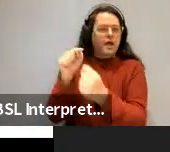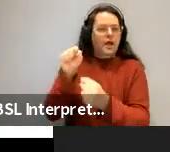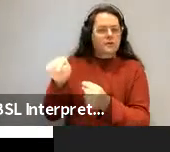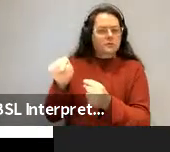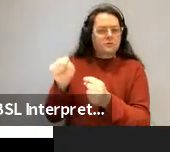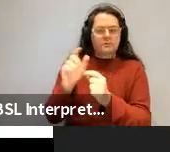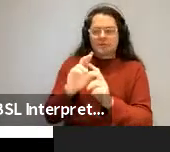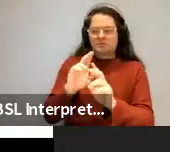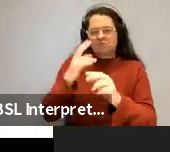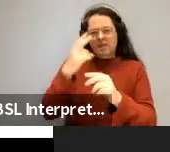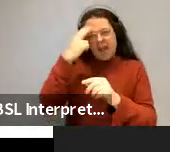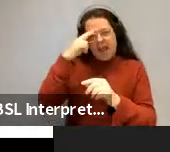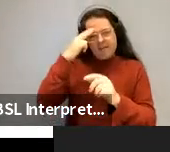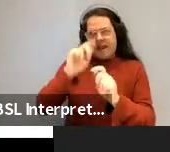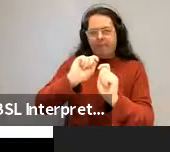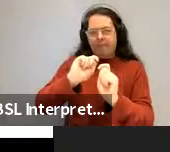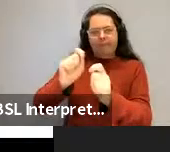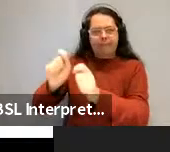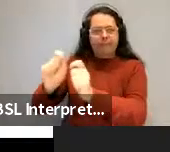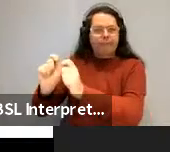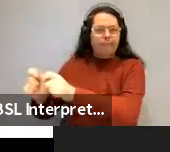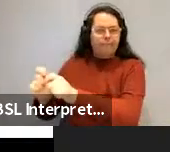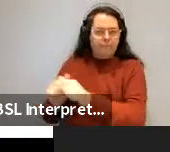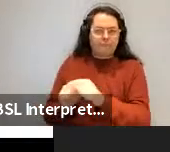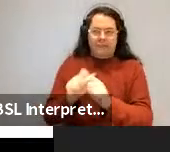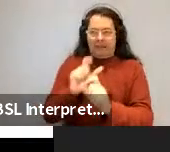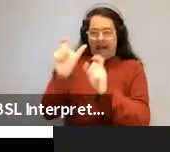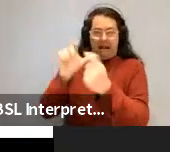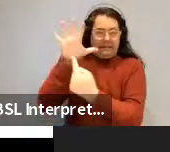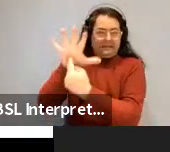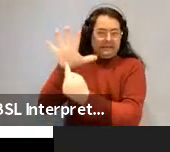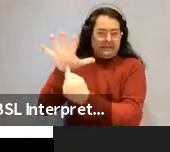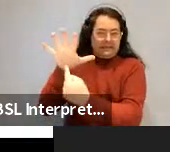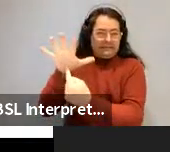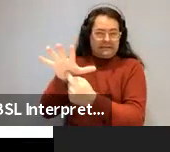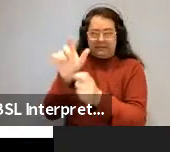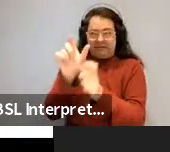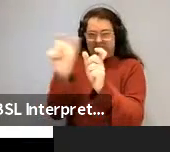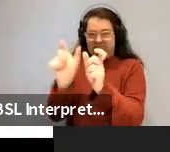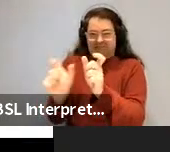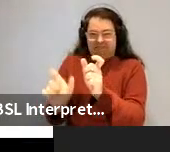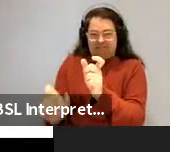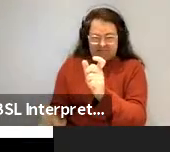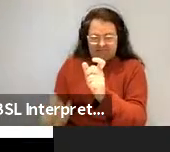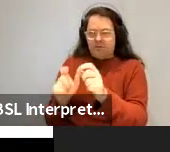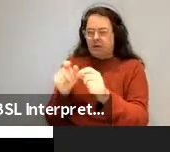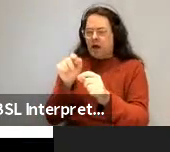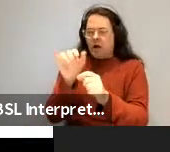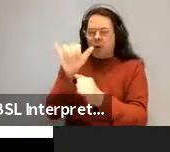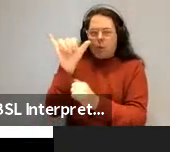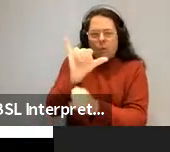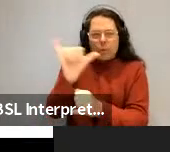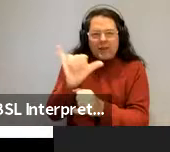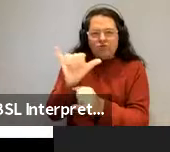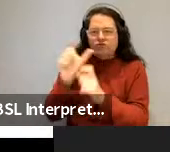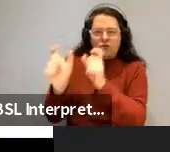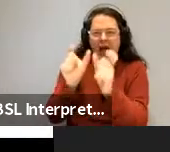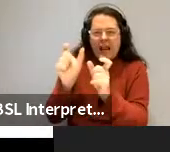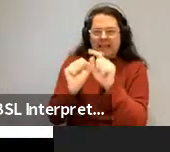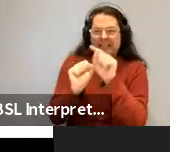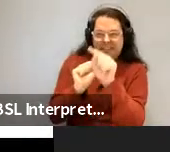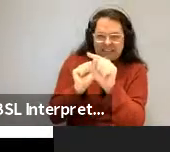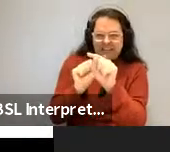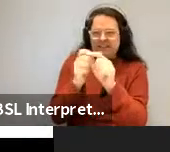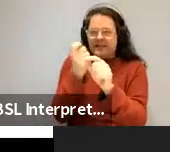color any object. And then color becomes really important as a language term, be able to tell people, we have to be able to tell people what,